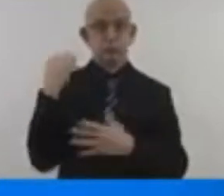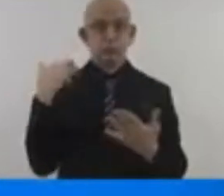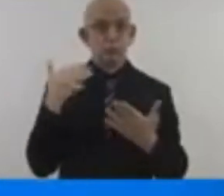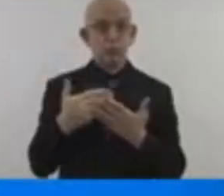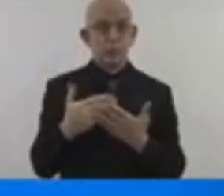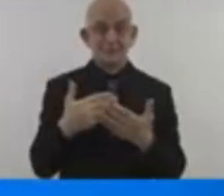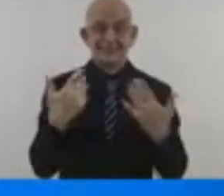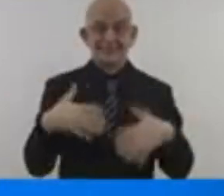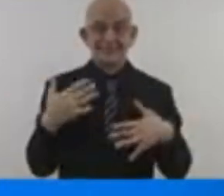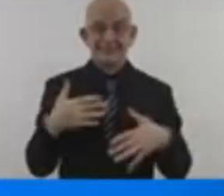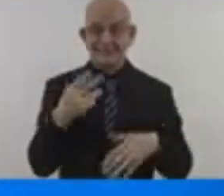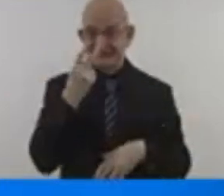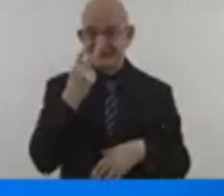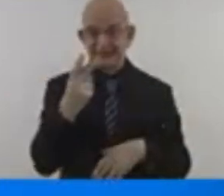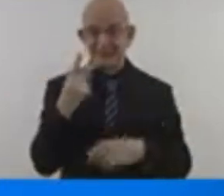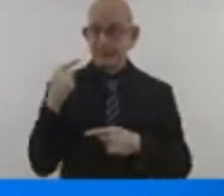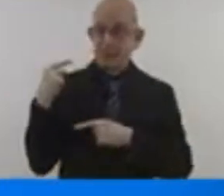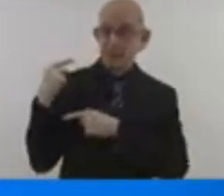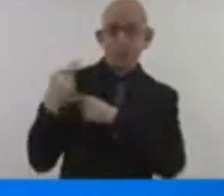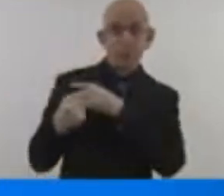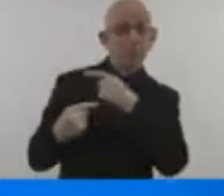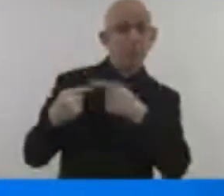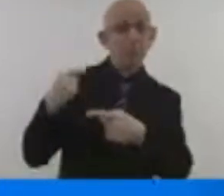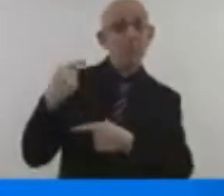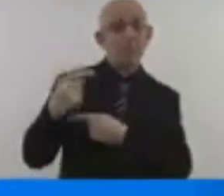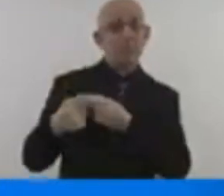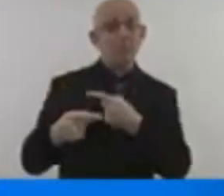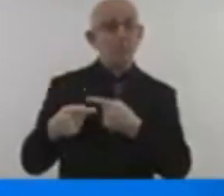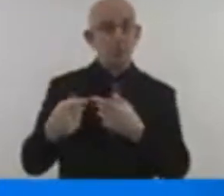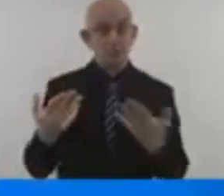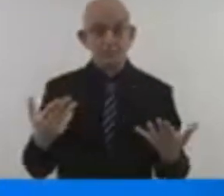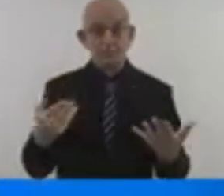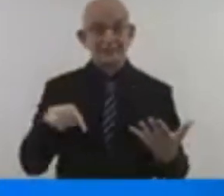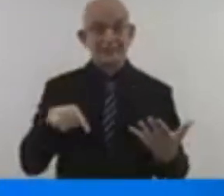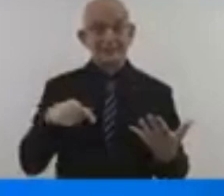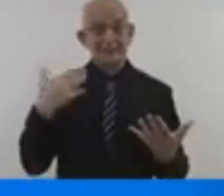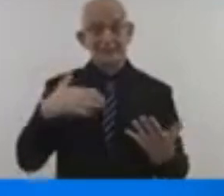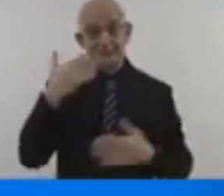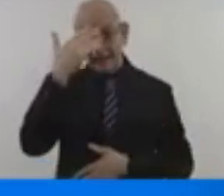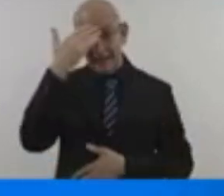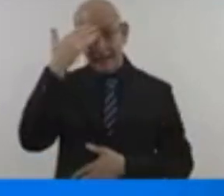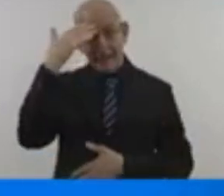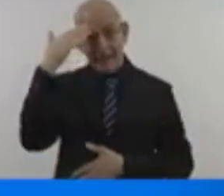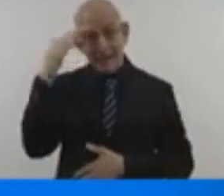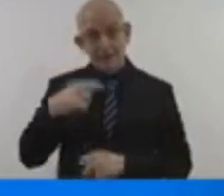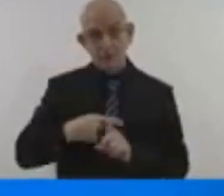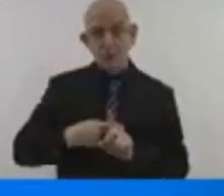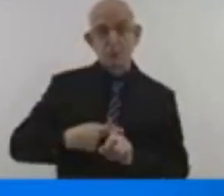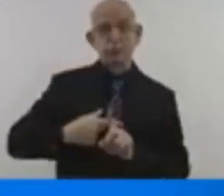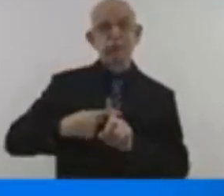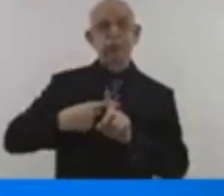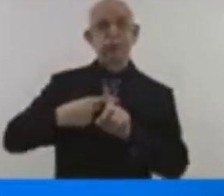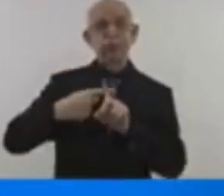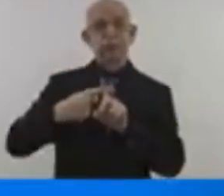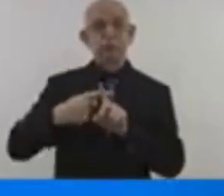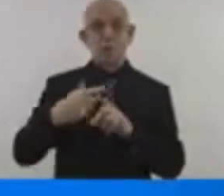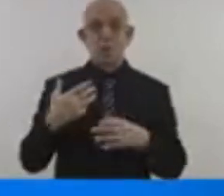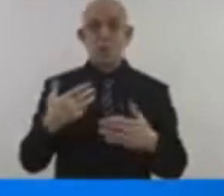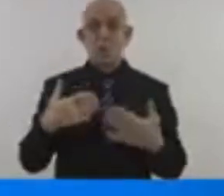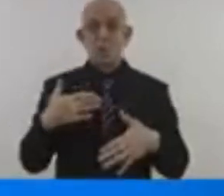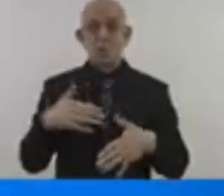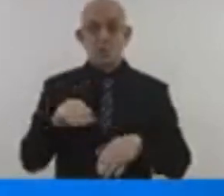Families running for their lives before the next hurricane strikes. Biodiversity